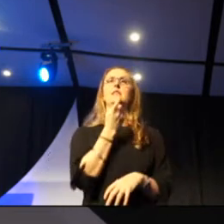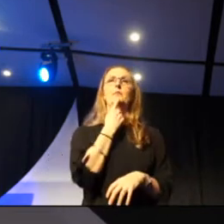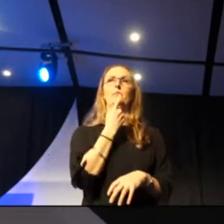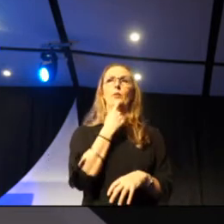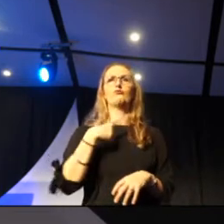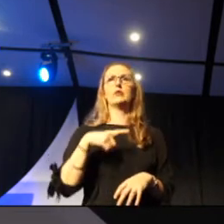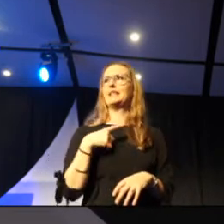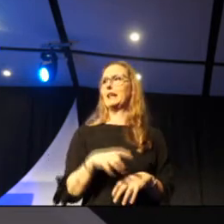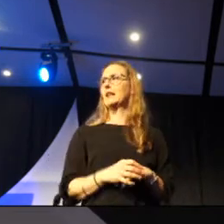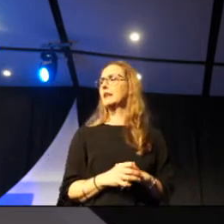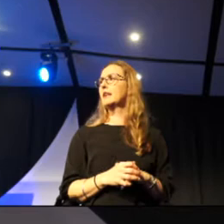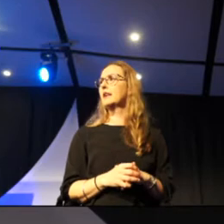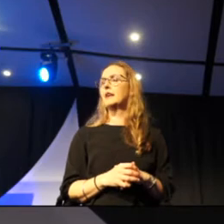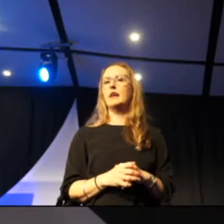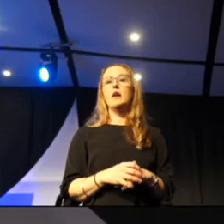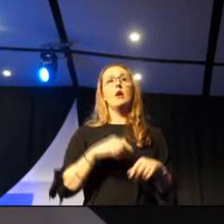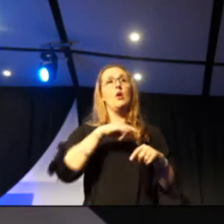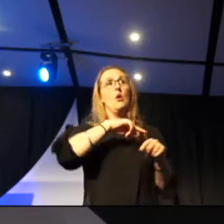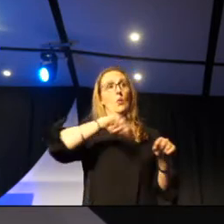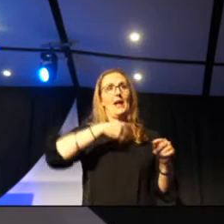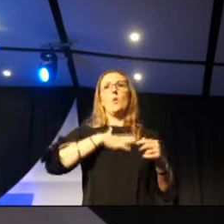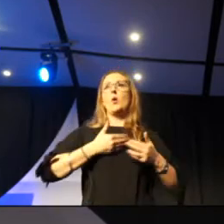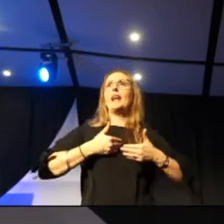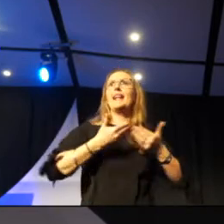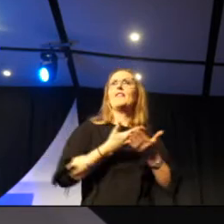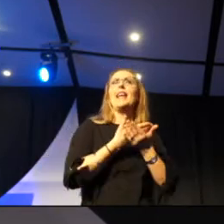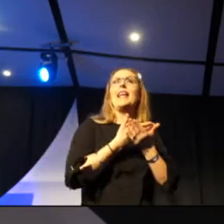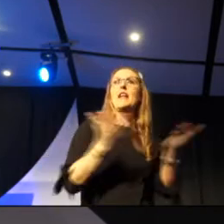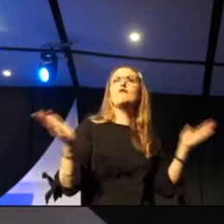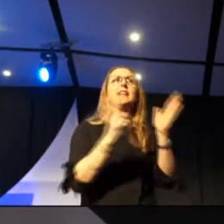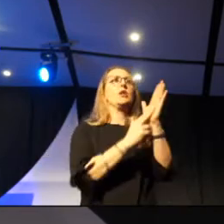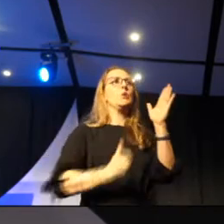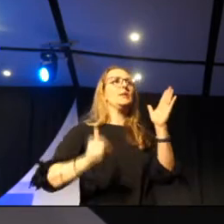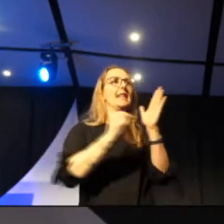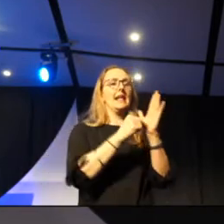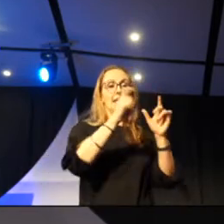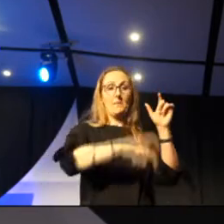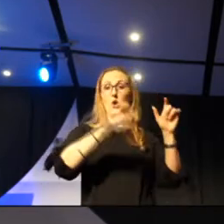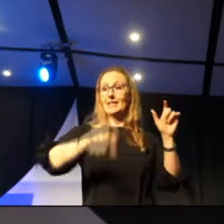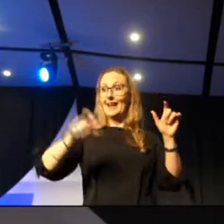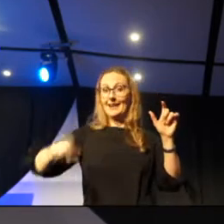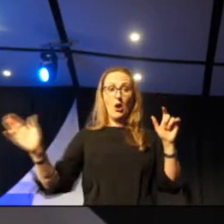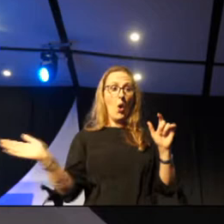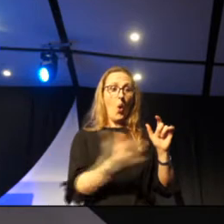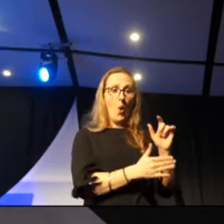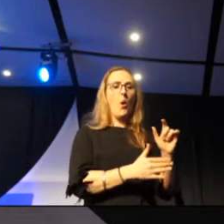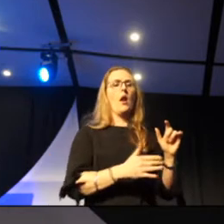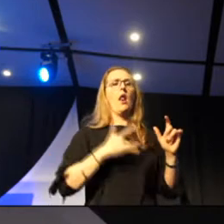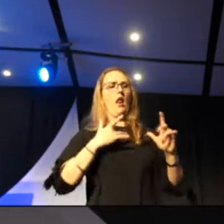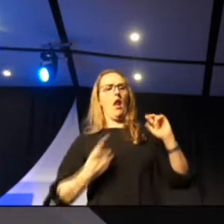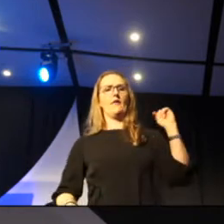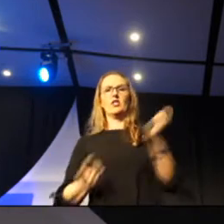That is to give every New Zealander a life-changing experience of our wild places.